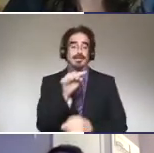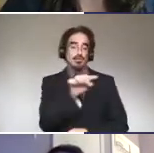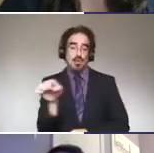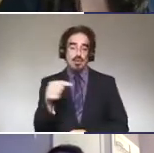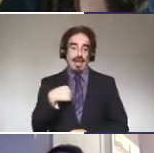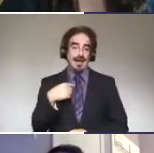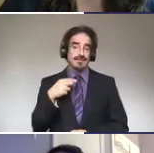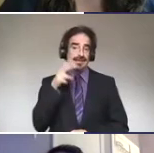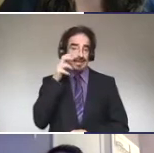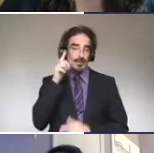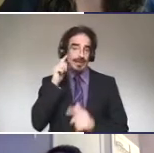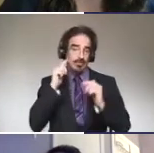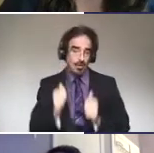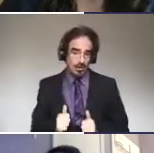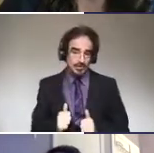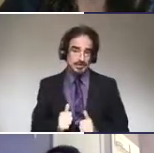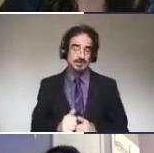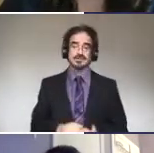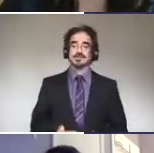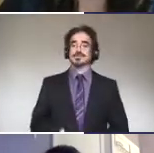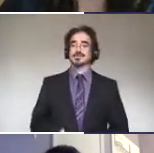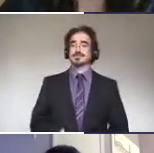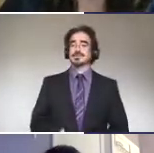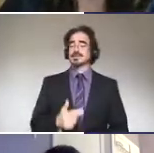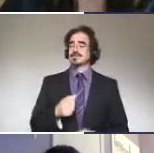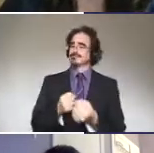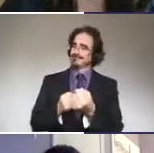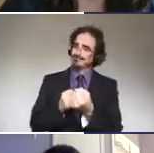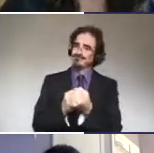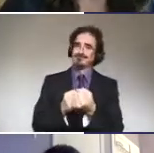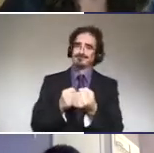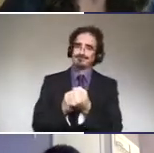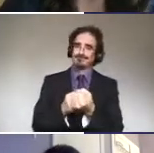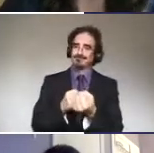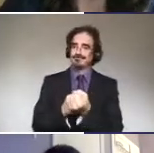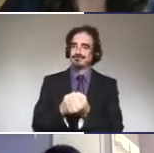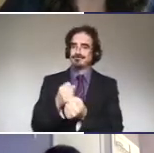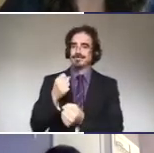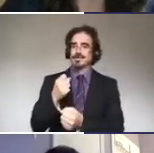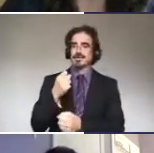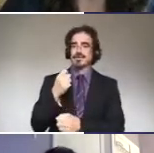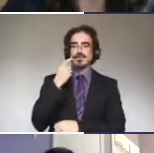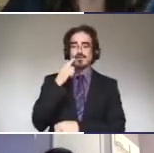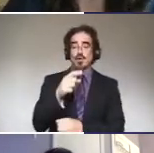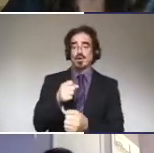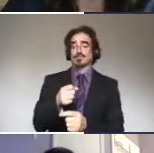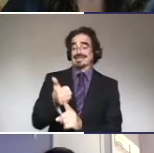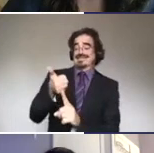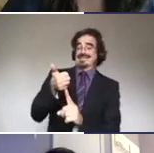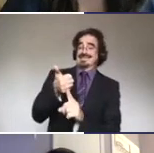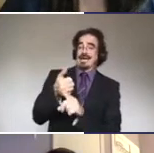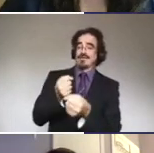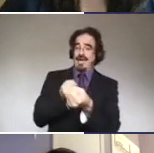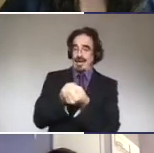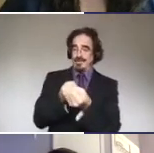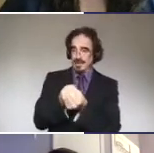loss, I really am a big advocate for being, for advocating for yourself, for doing research.